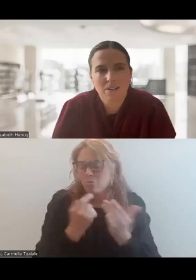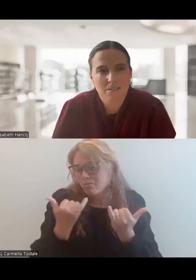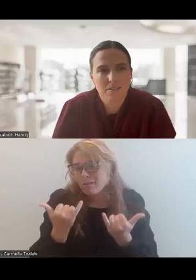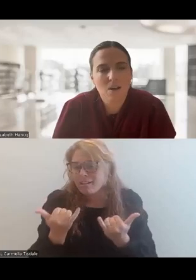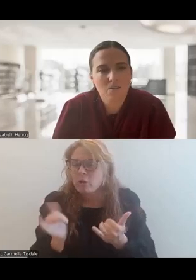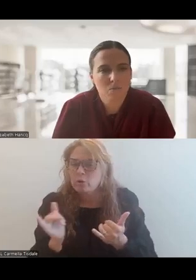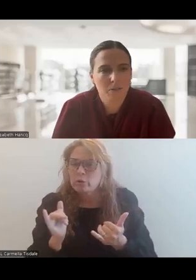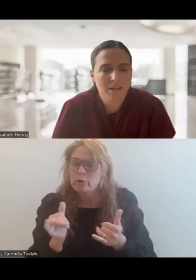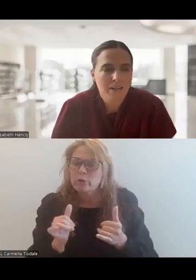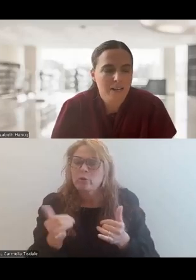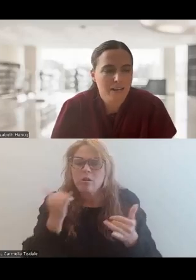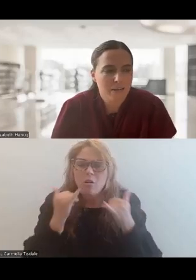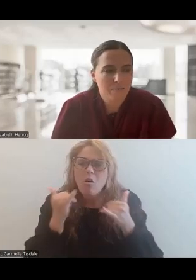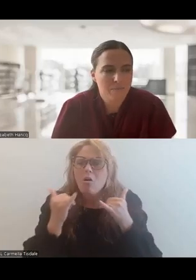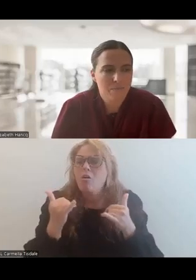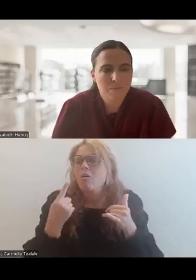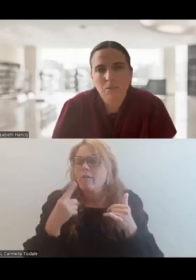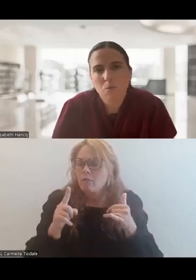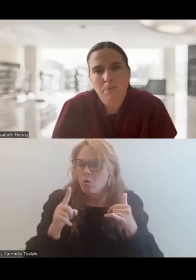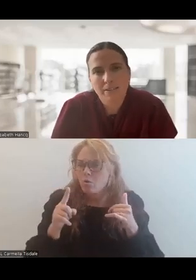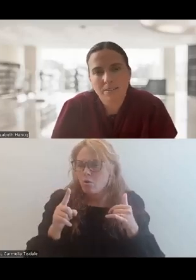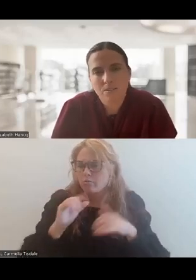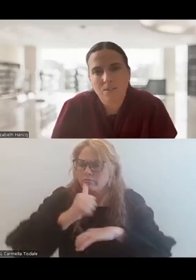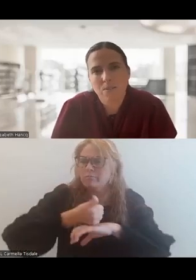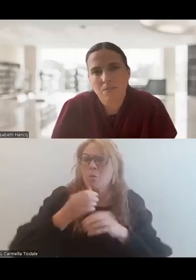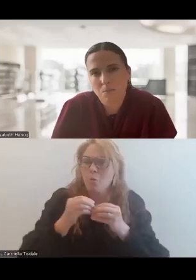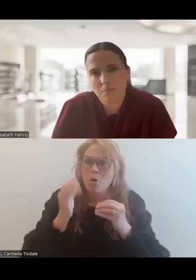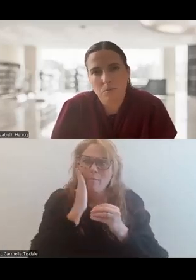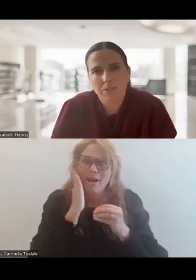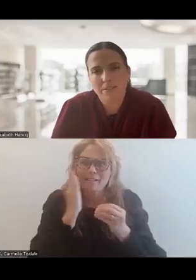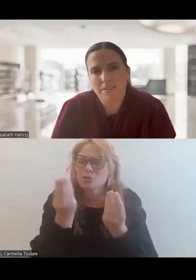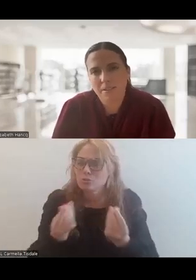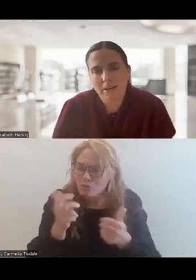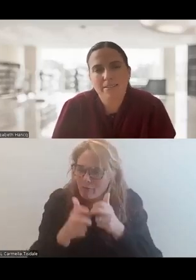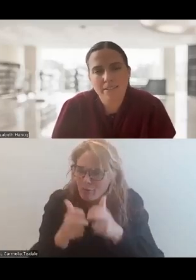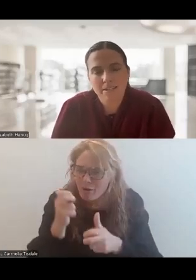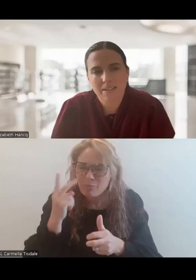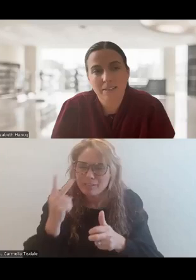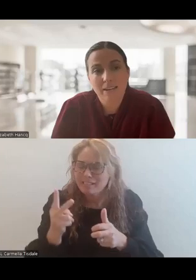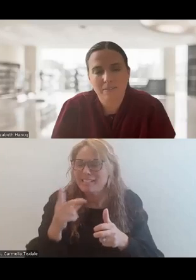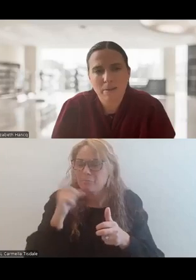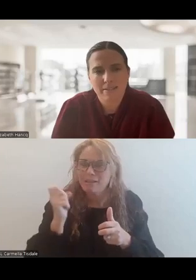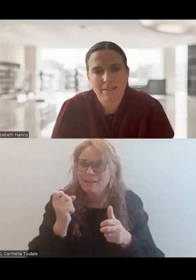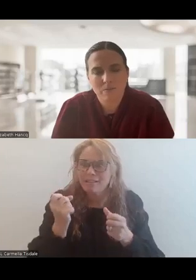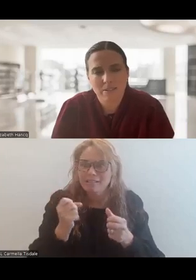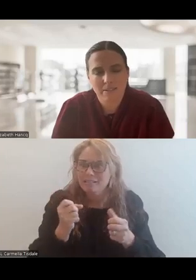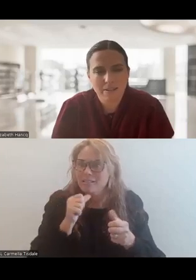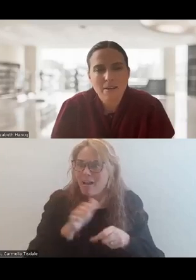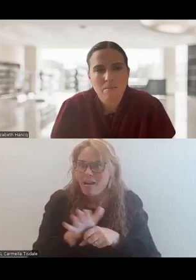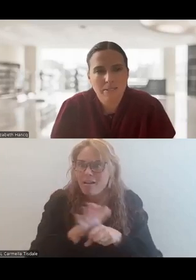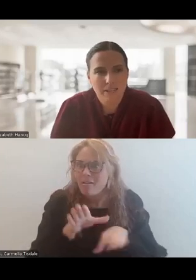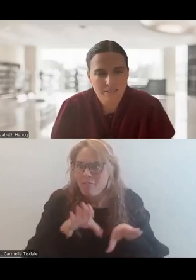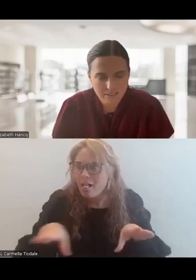there is this constant call for building more beds to solve the problems we are seeing and the capacity and lack of capacity